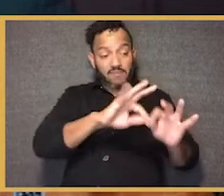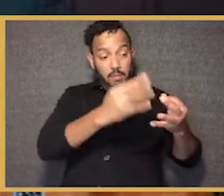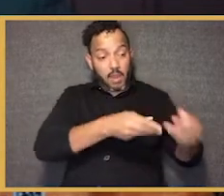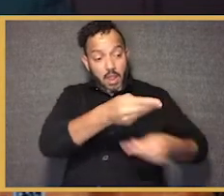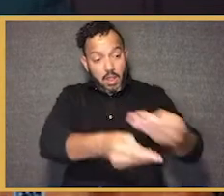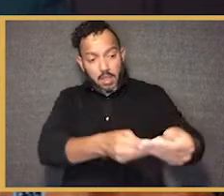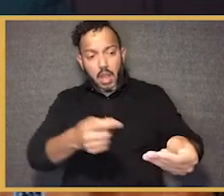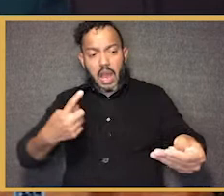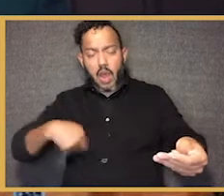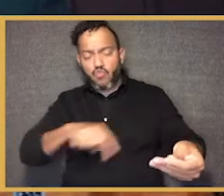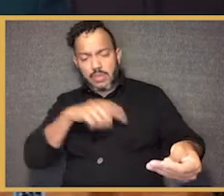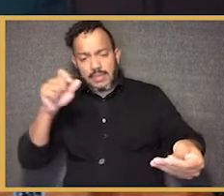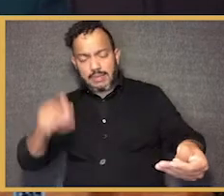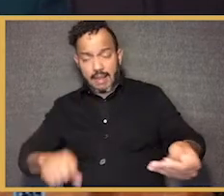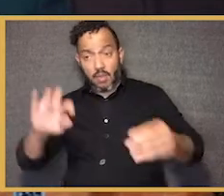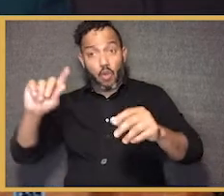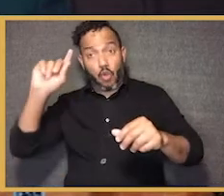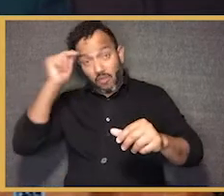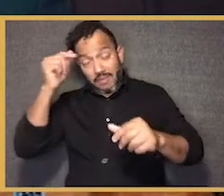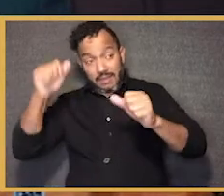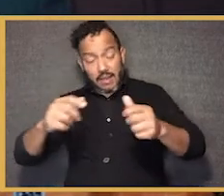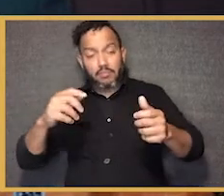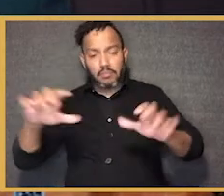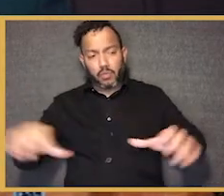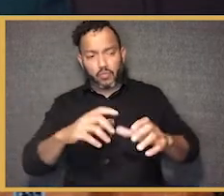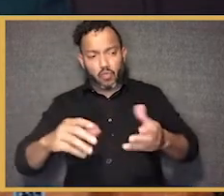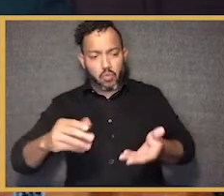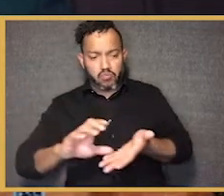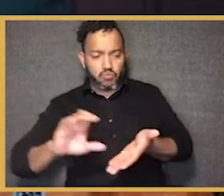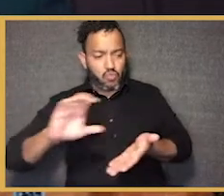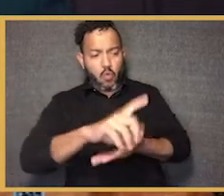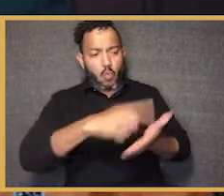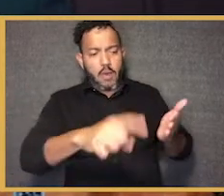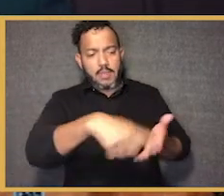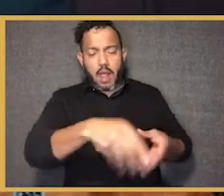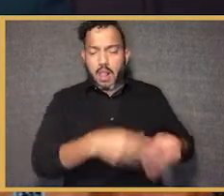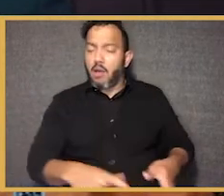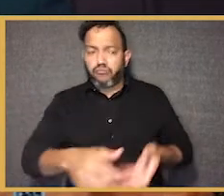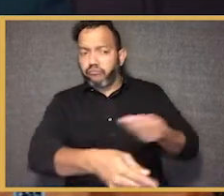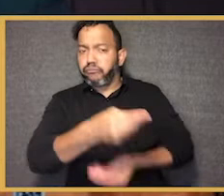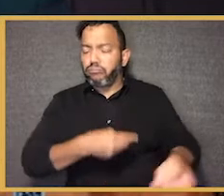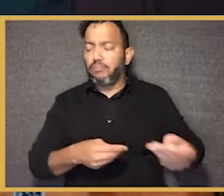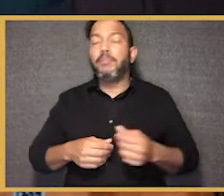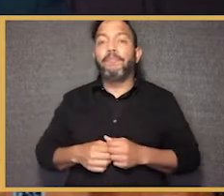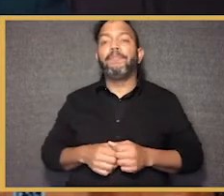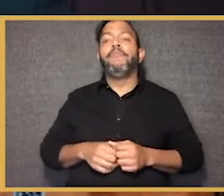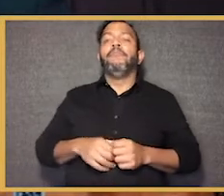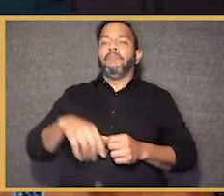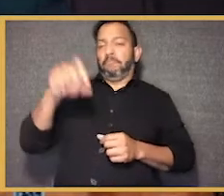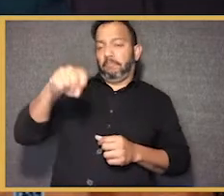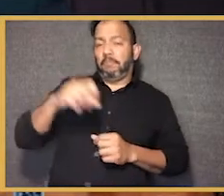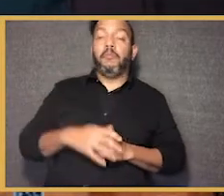African Americans? Sure. So I was invited to give the